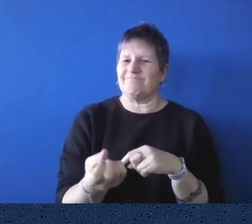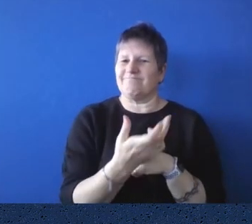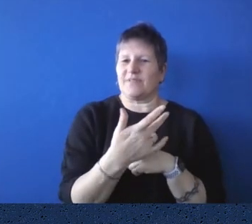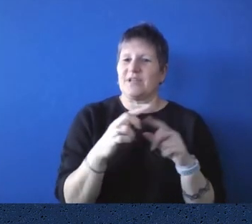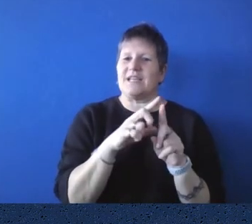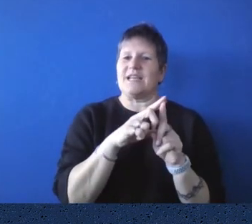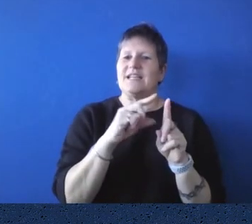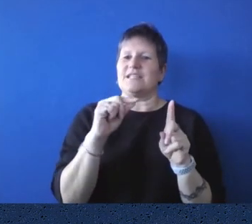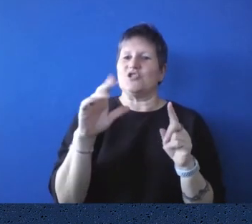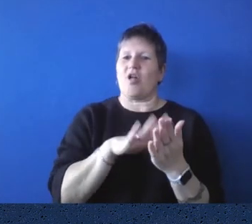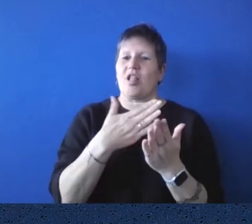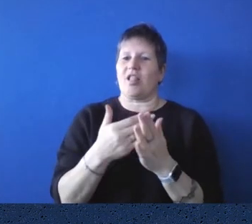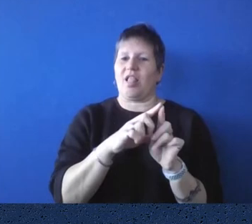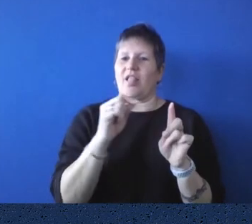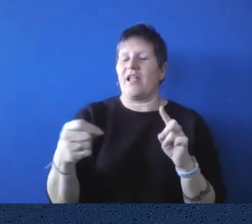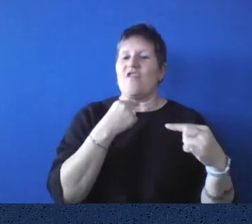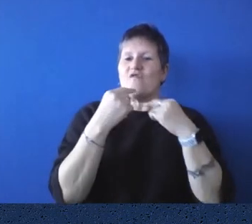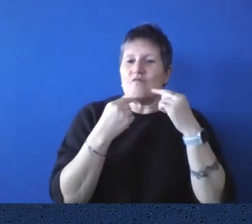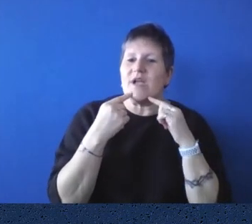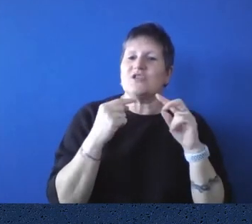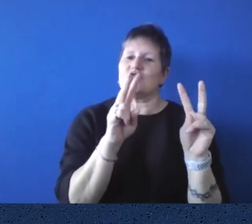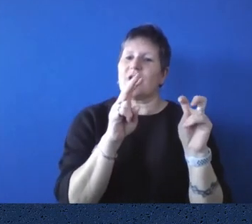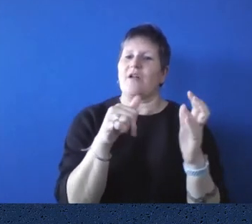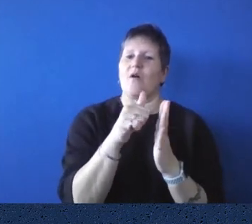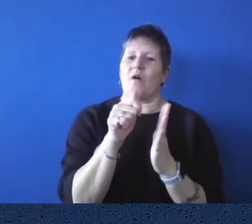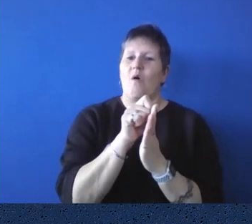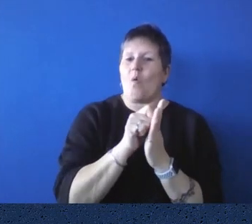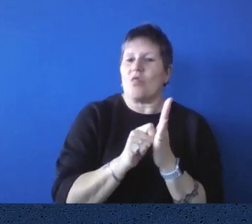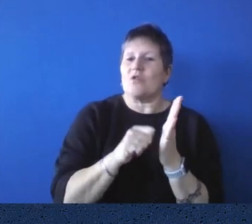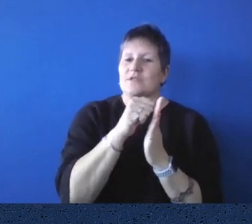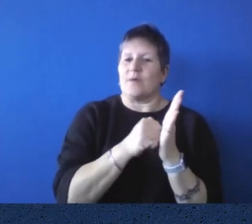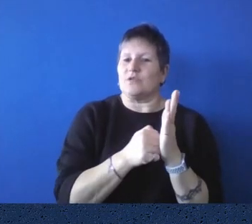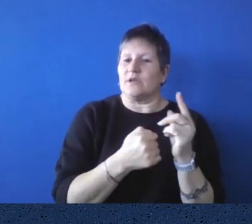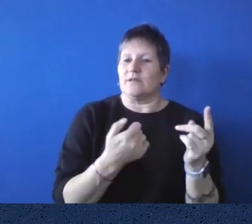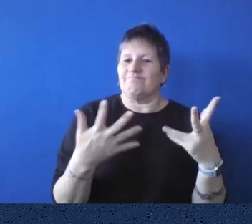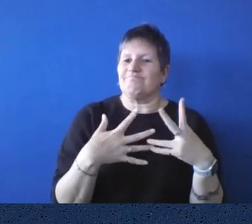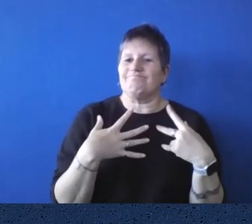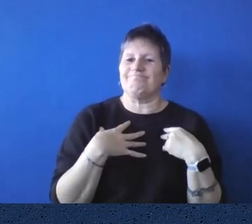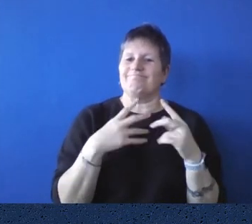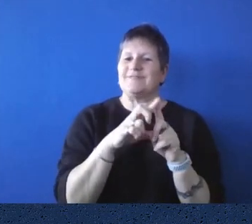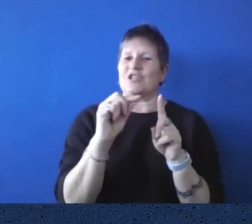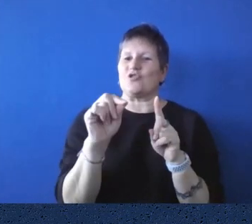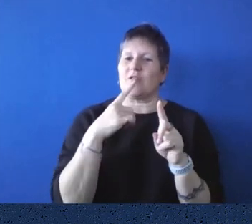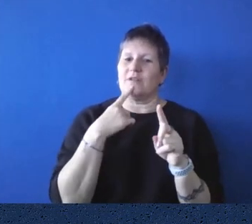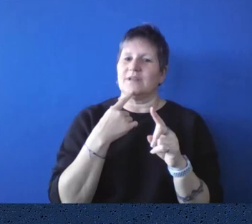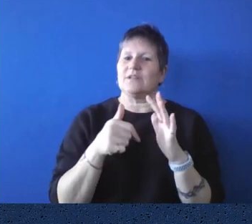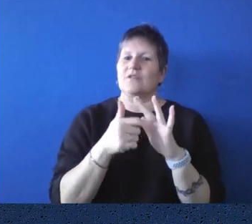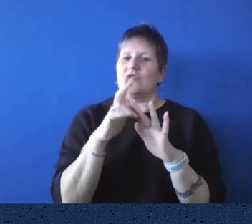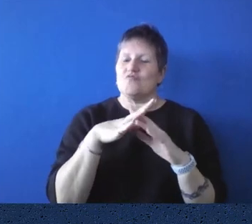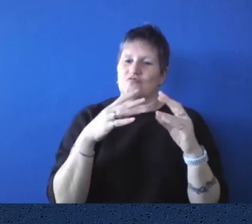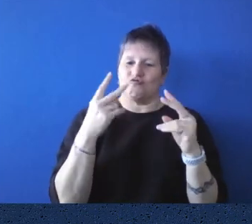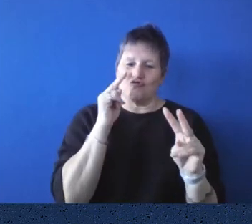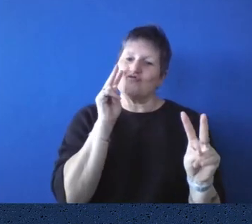subject is in your library catalog. So when you go and you search a library catalog, you're actually